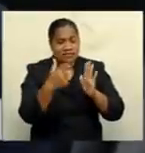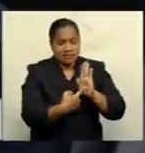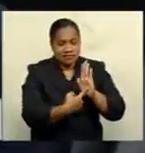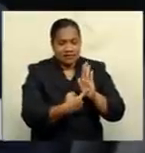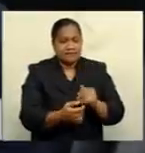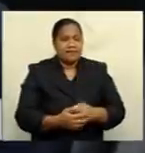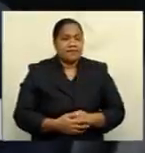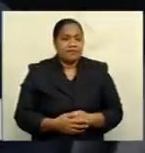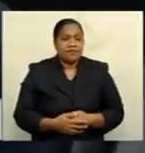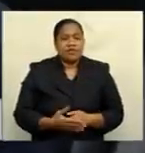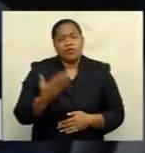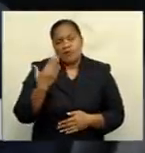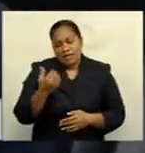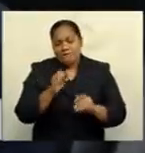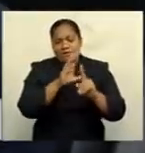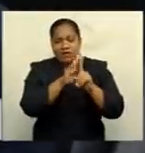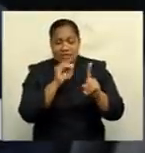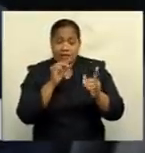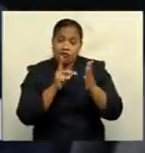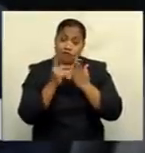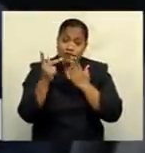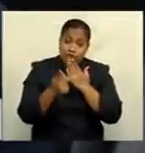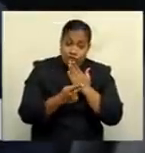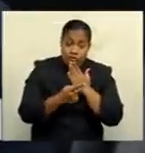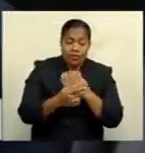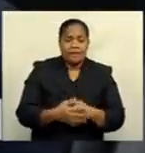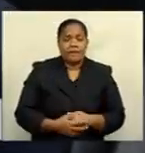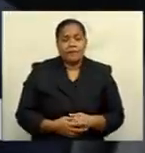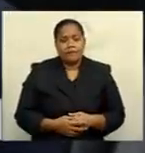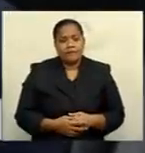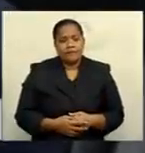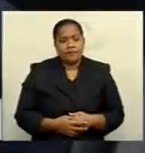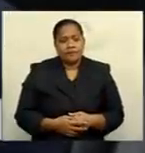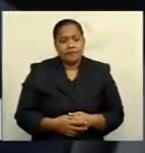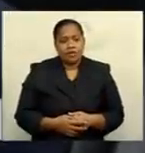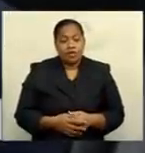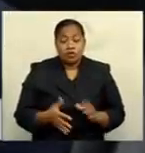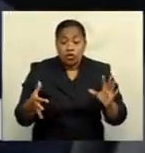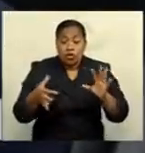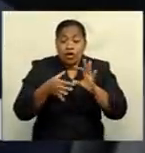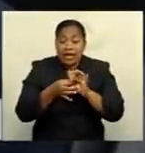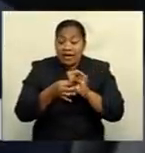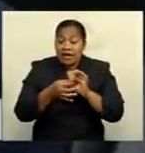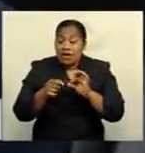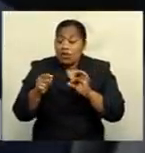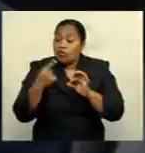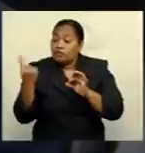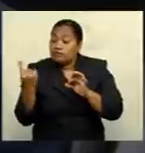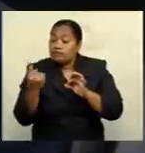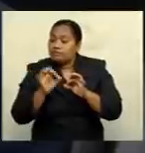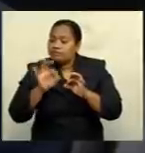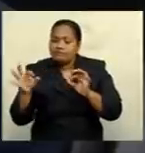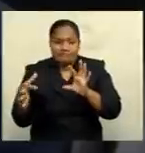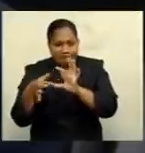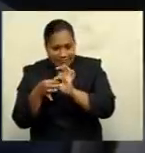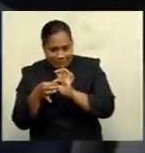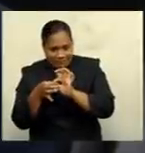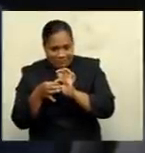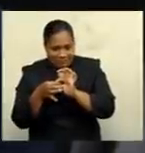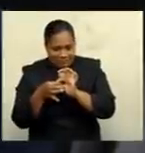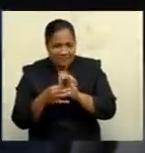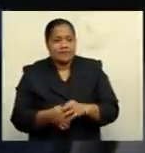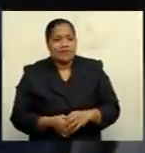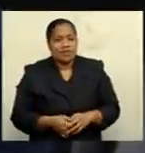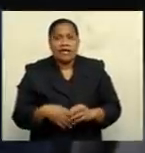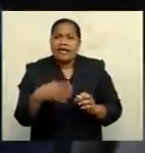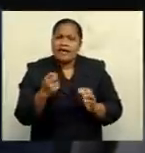for example, a program at the moment calling the Connect the Unconnected. There has been a particular project in the northern part